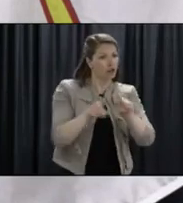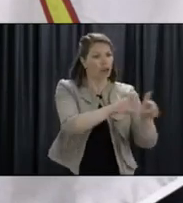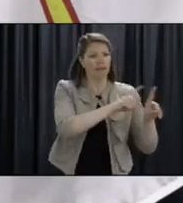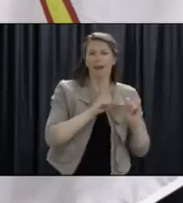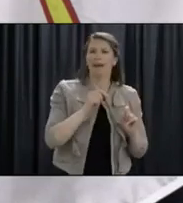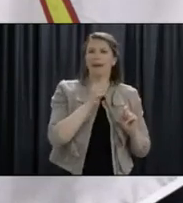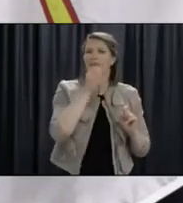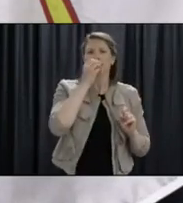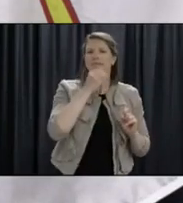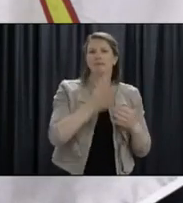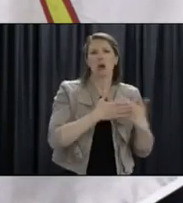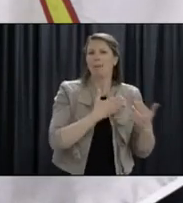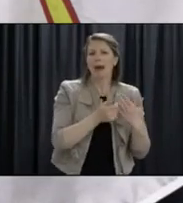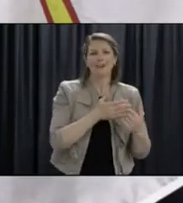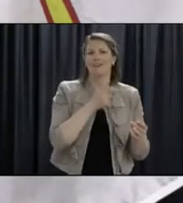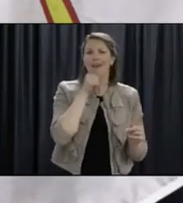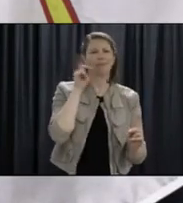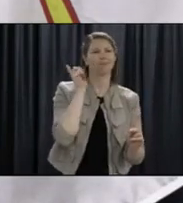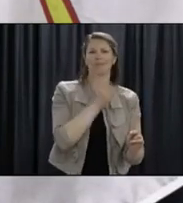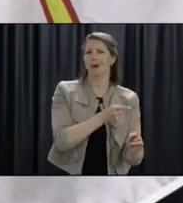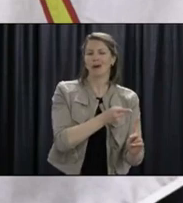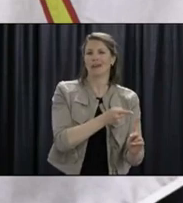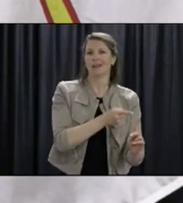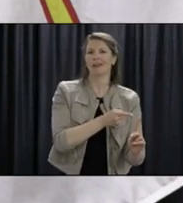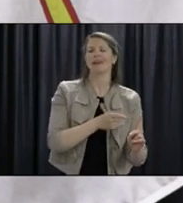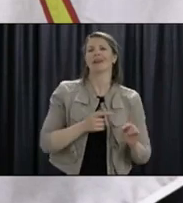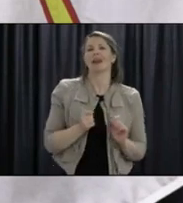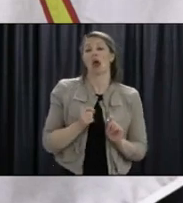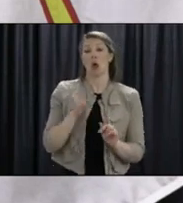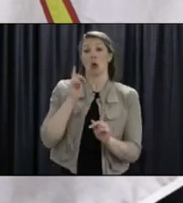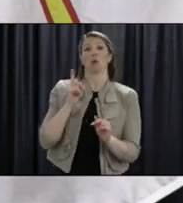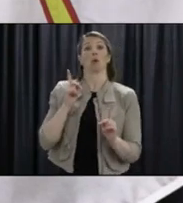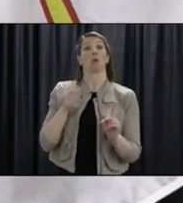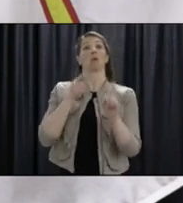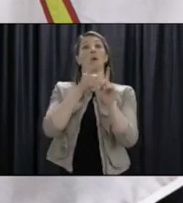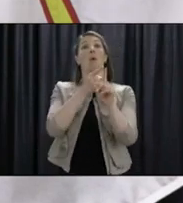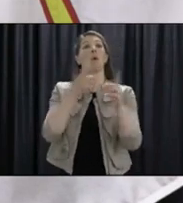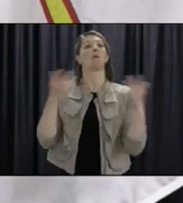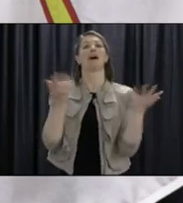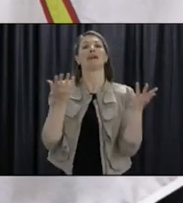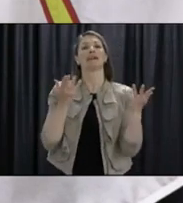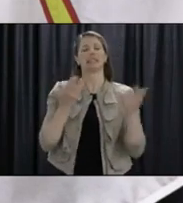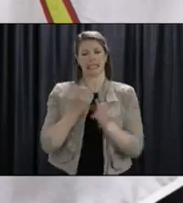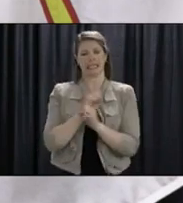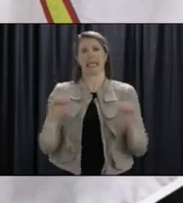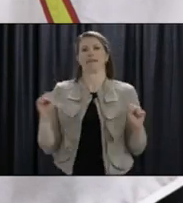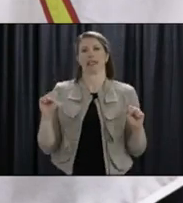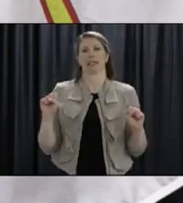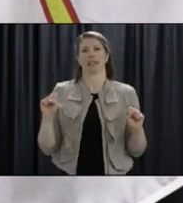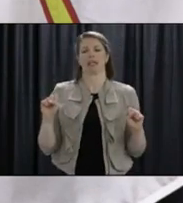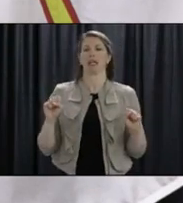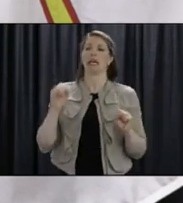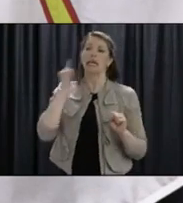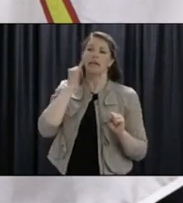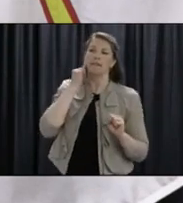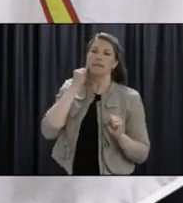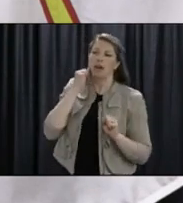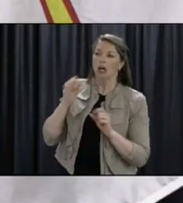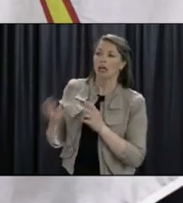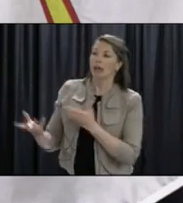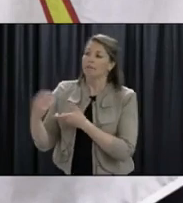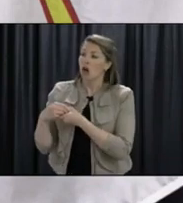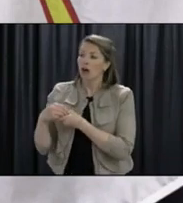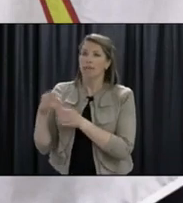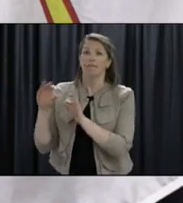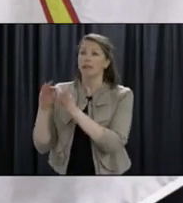So if a family happens to be large, it's sort of accounted for, but you don't want to artificially increase that family size or cheat, as the